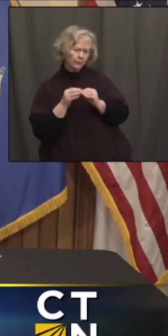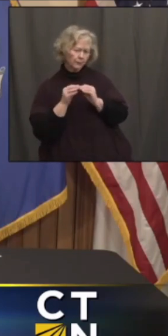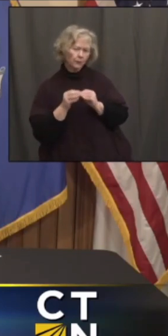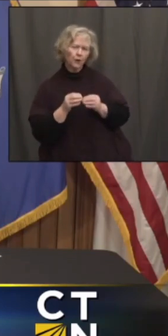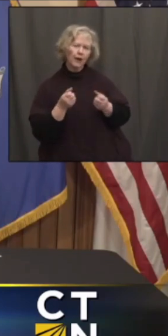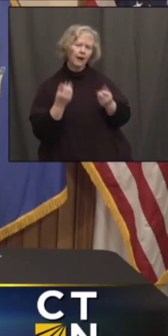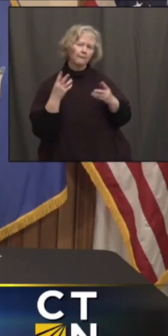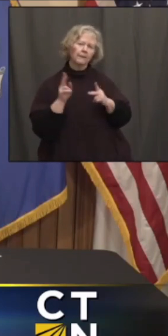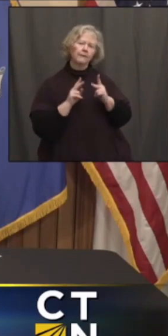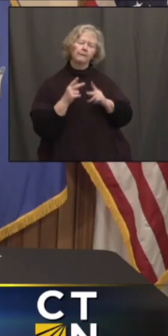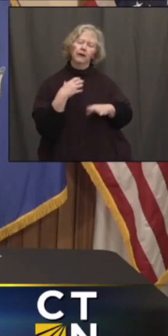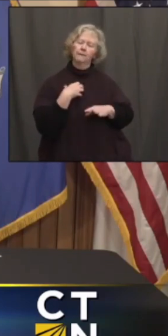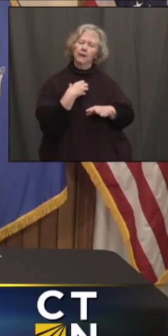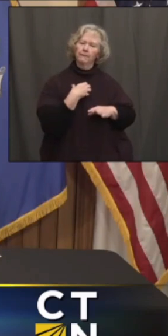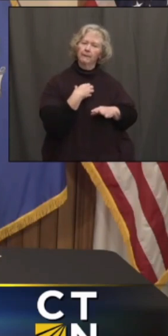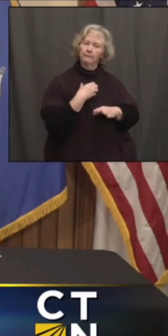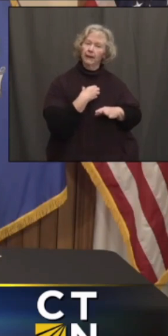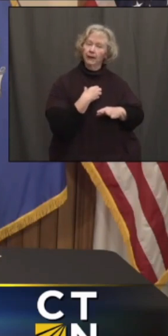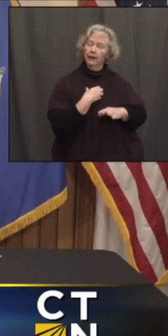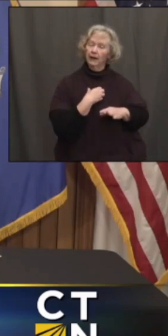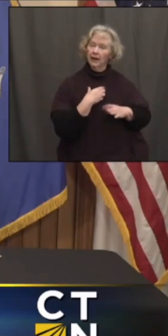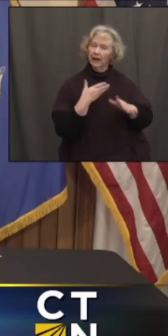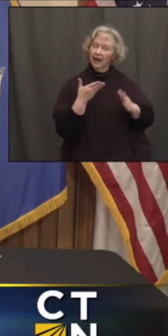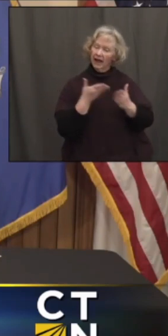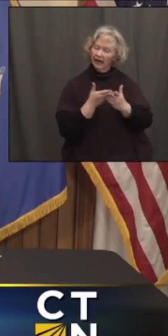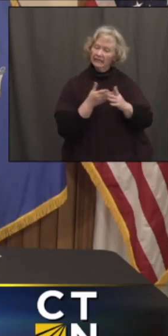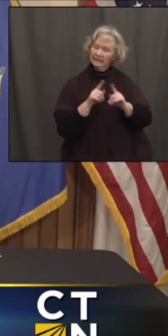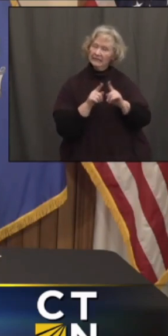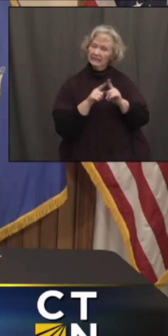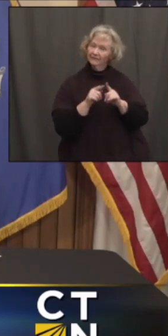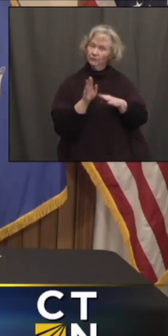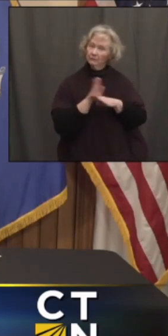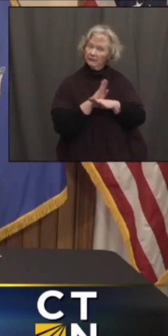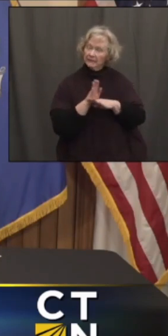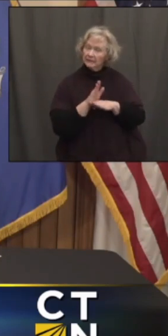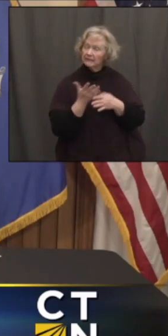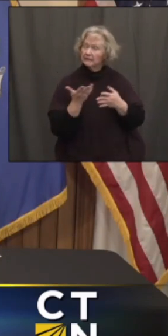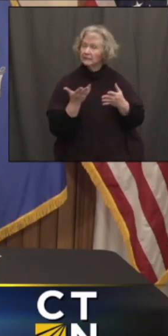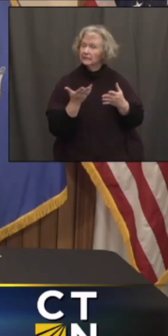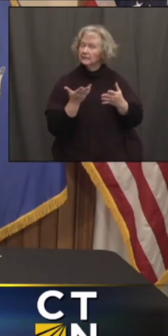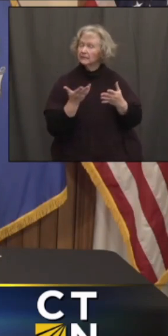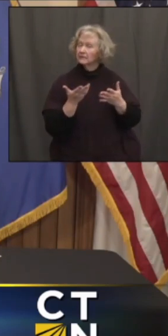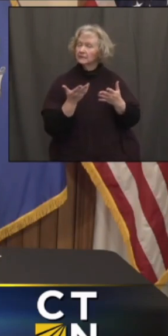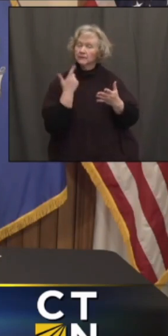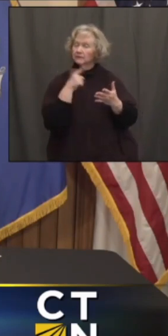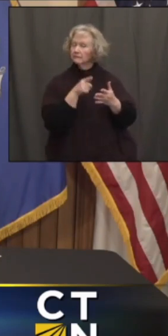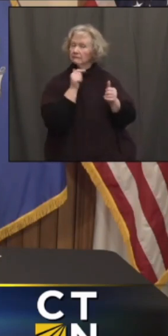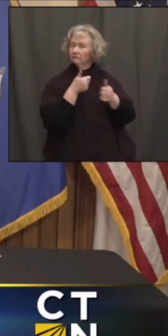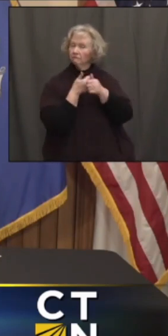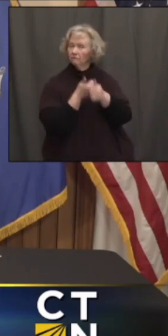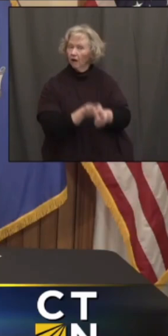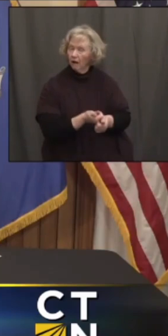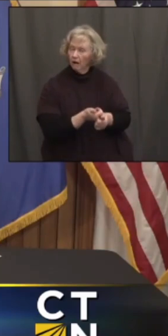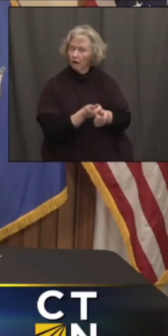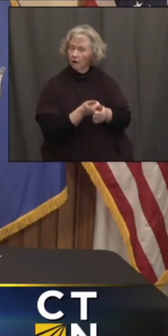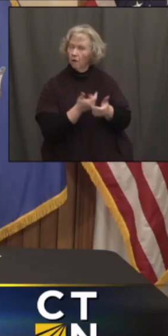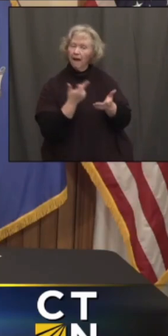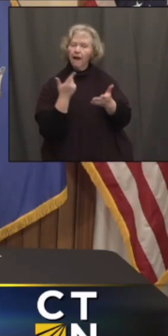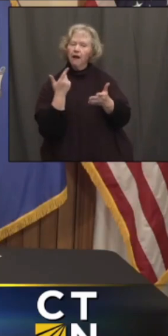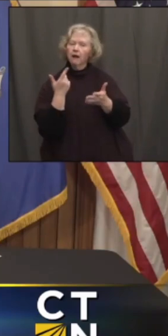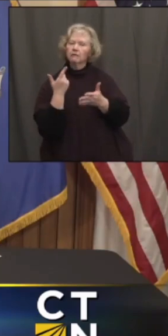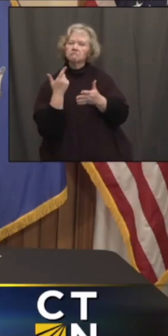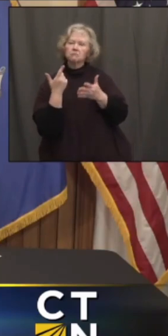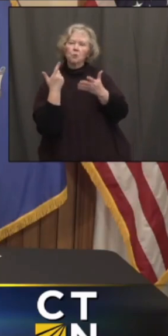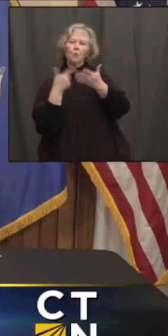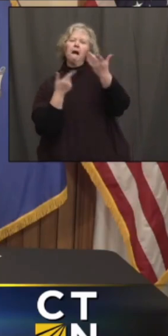complaints that have been filed against businesses and any enforcement actions that might have